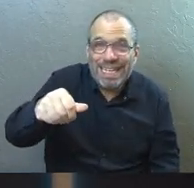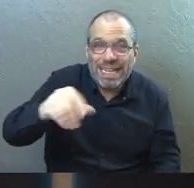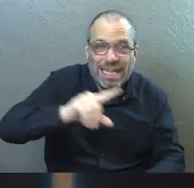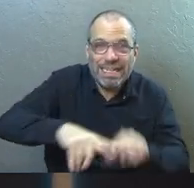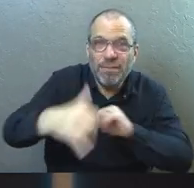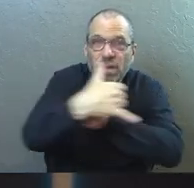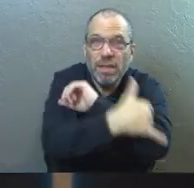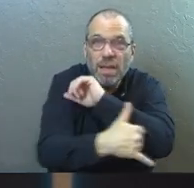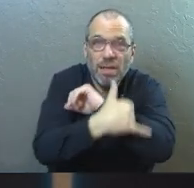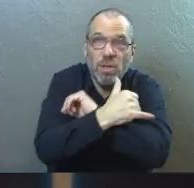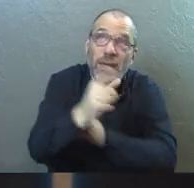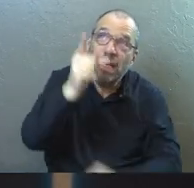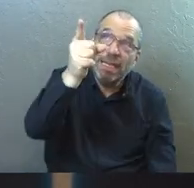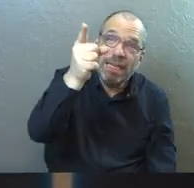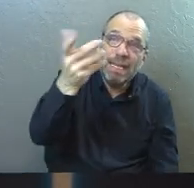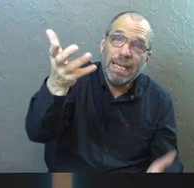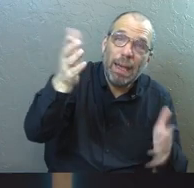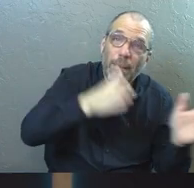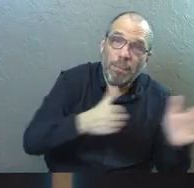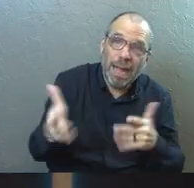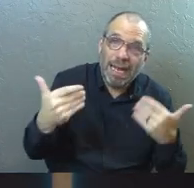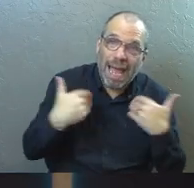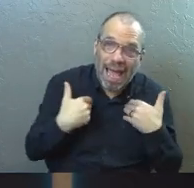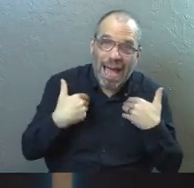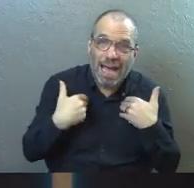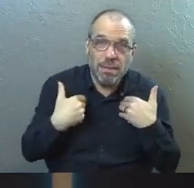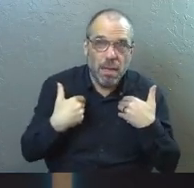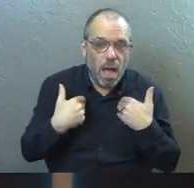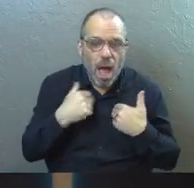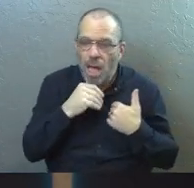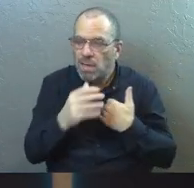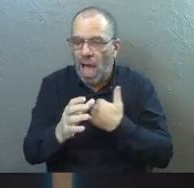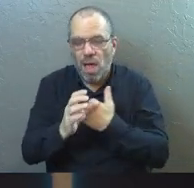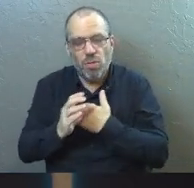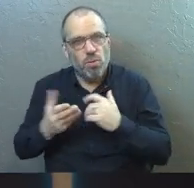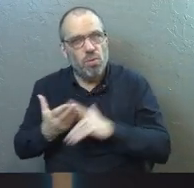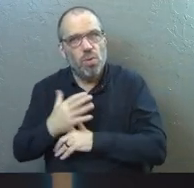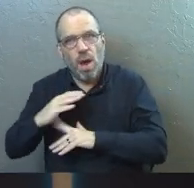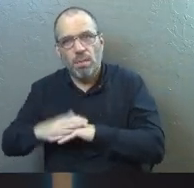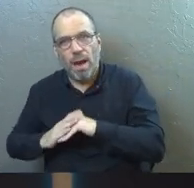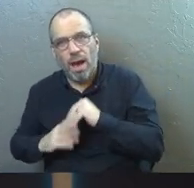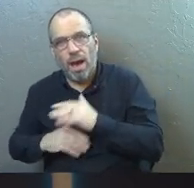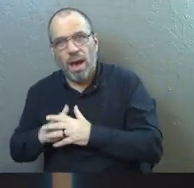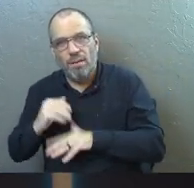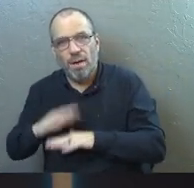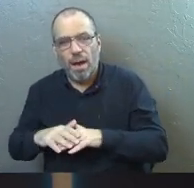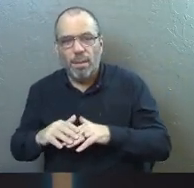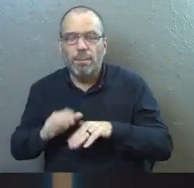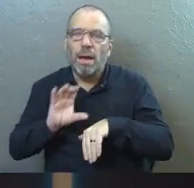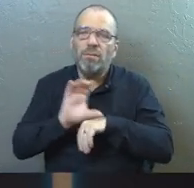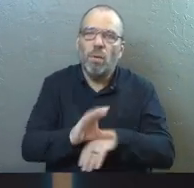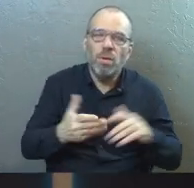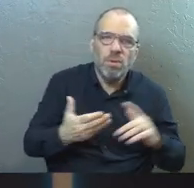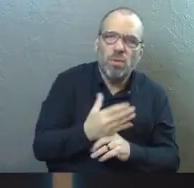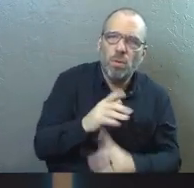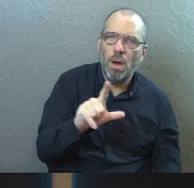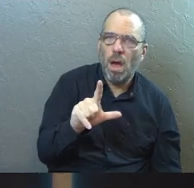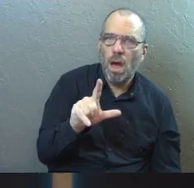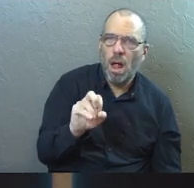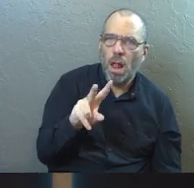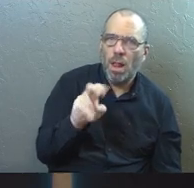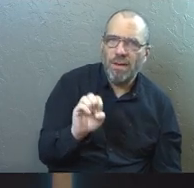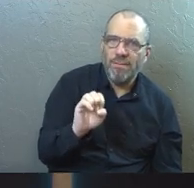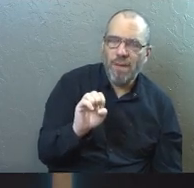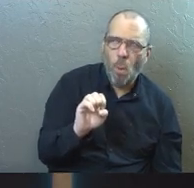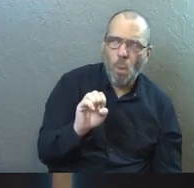country because God had a plan not driven by comfort, but driven by love. Oh,